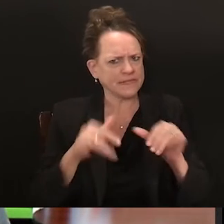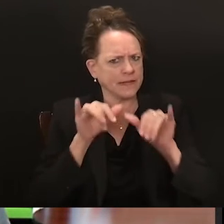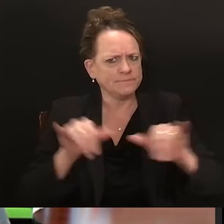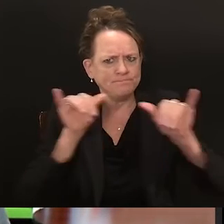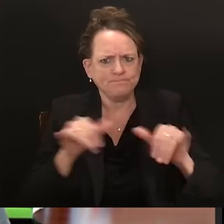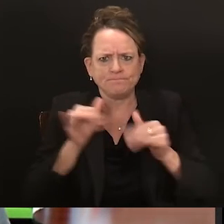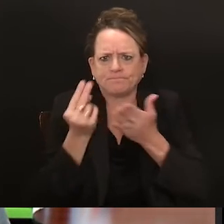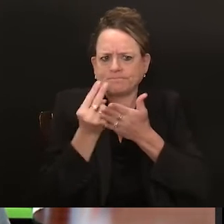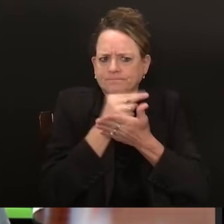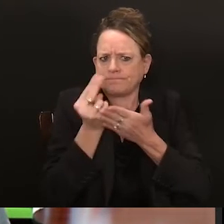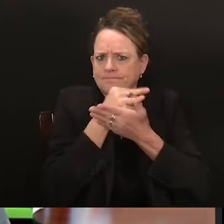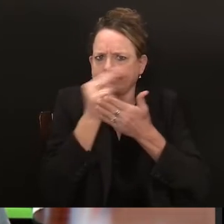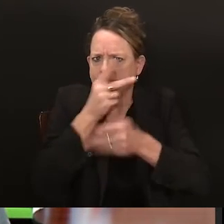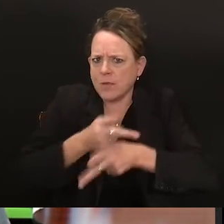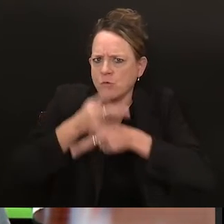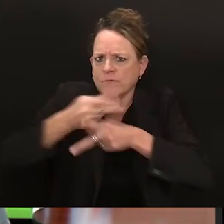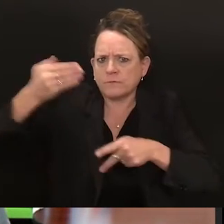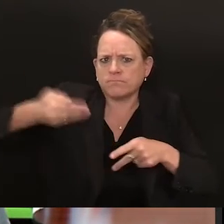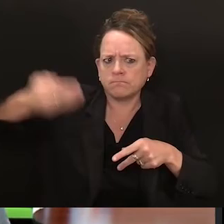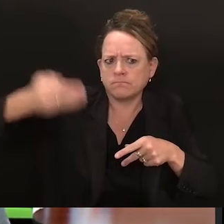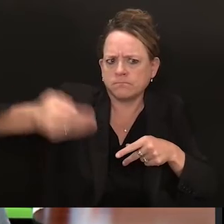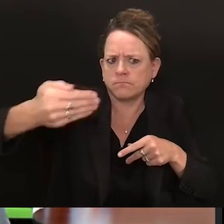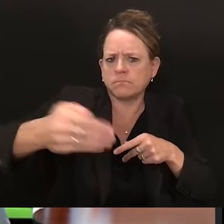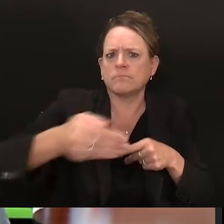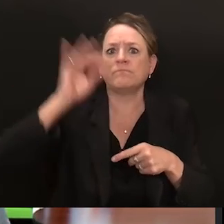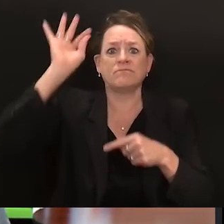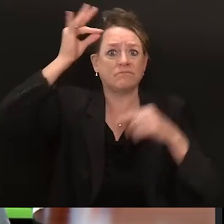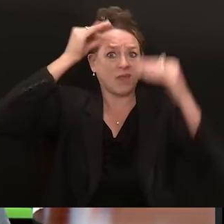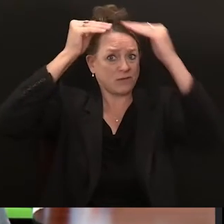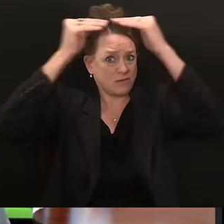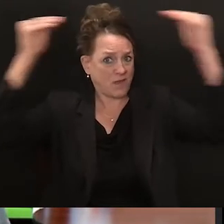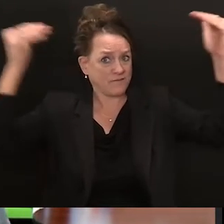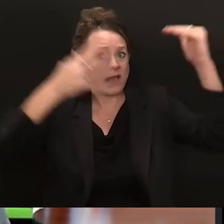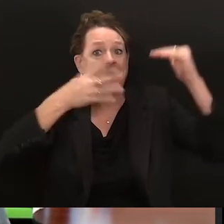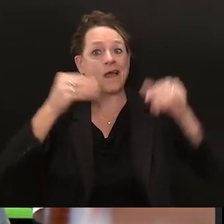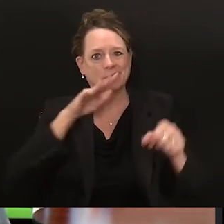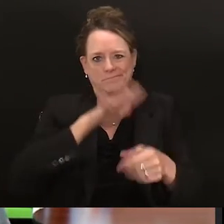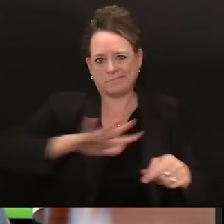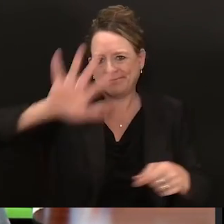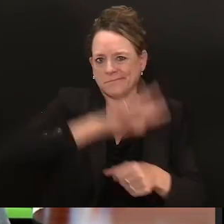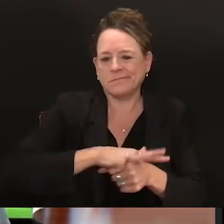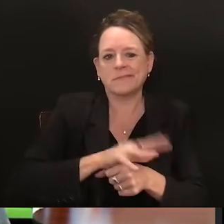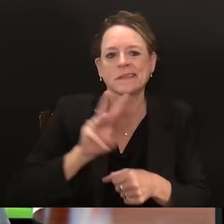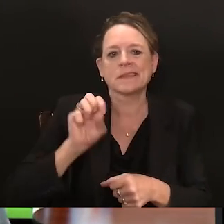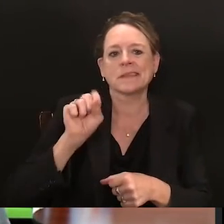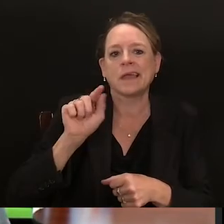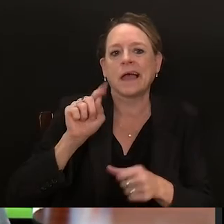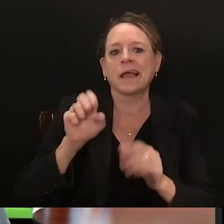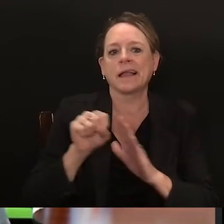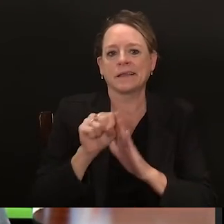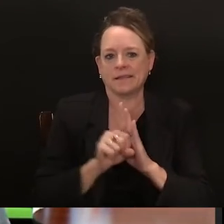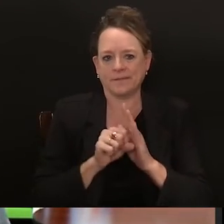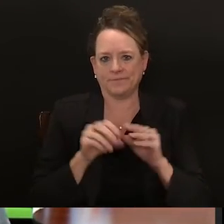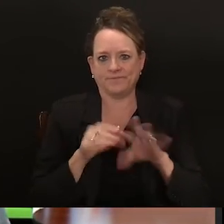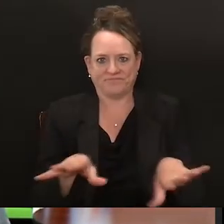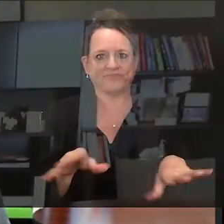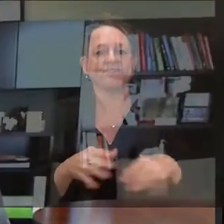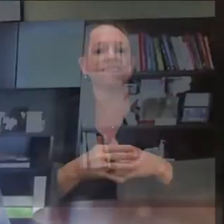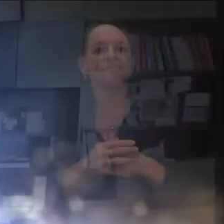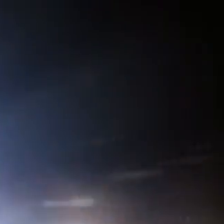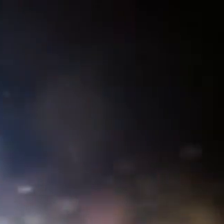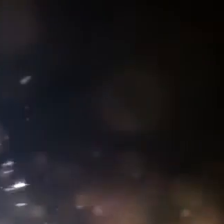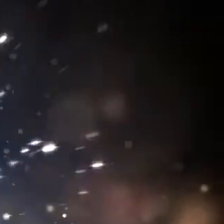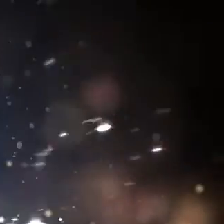national experts and our own in-state medical experts before each new phase of vaccine rollout.